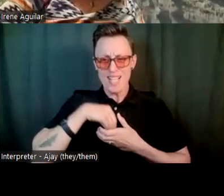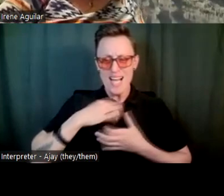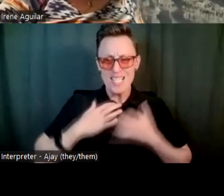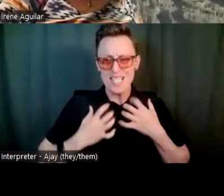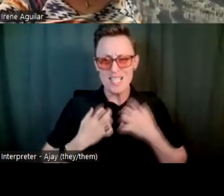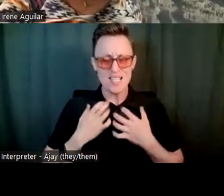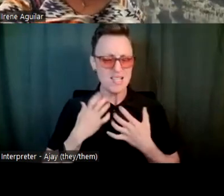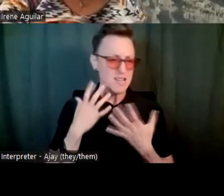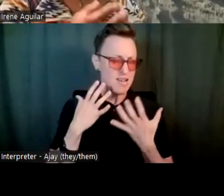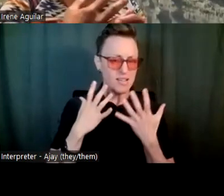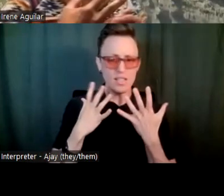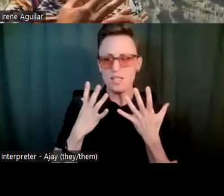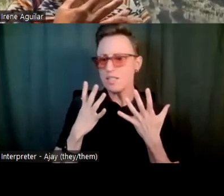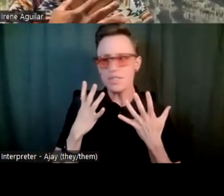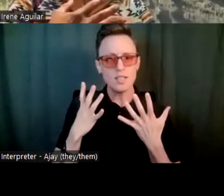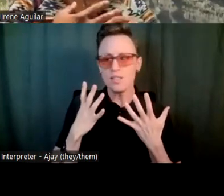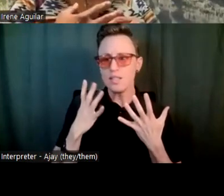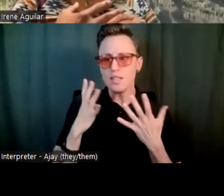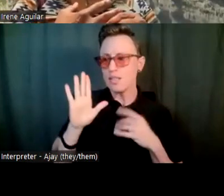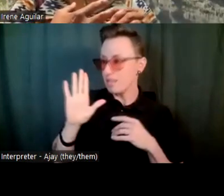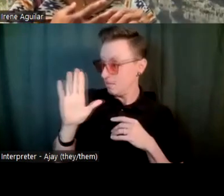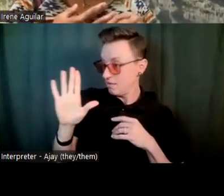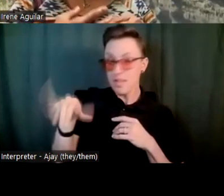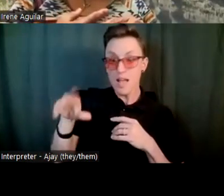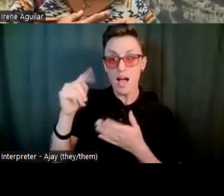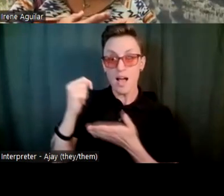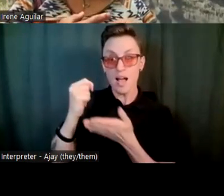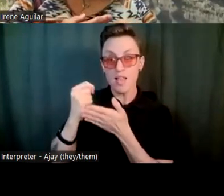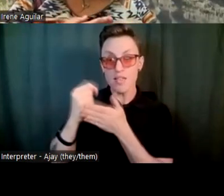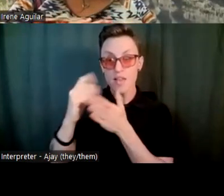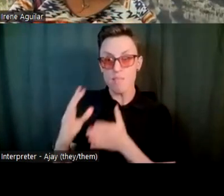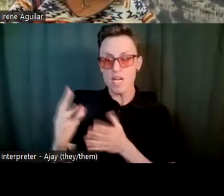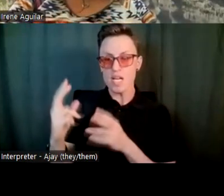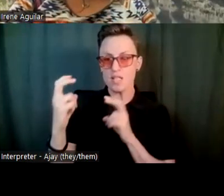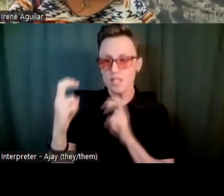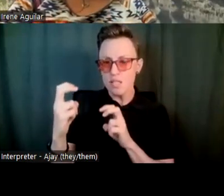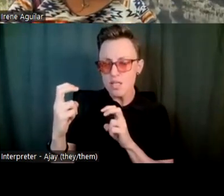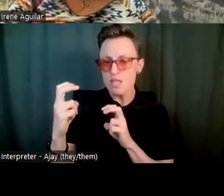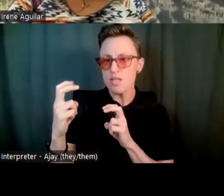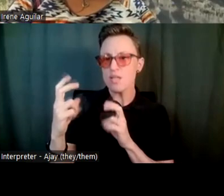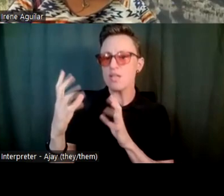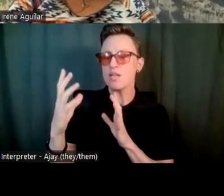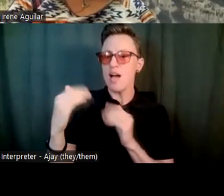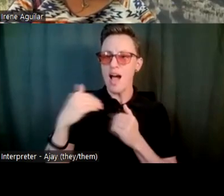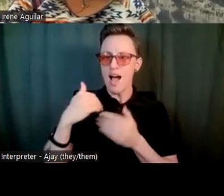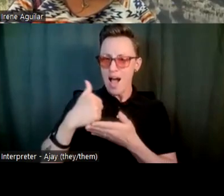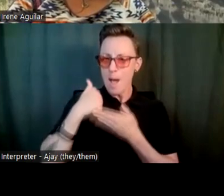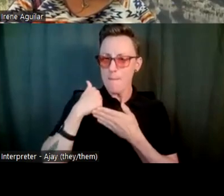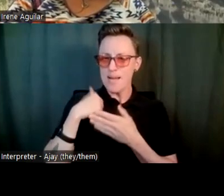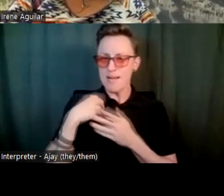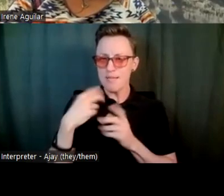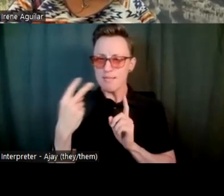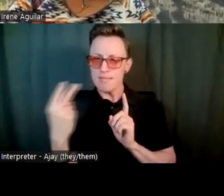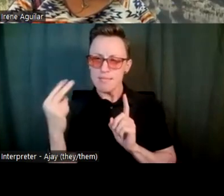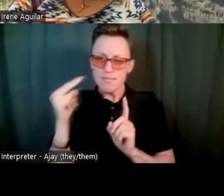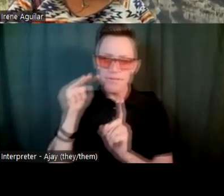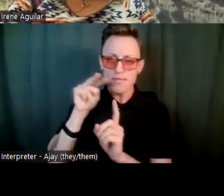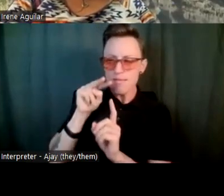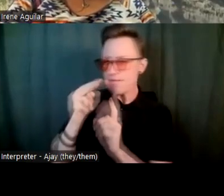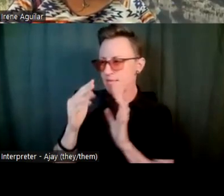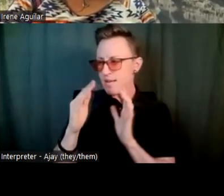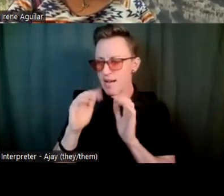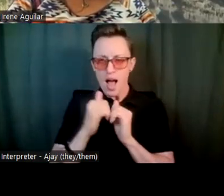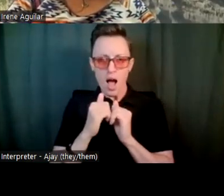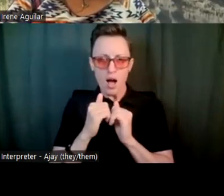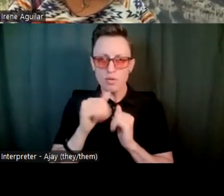skills of that therapist to help give me insight and, um, coping skills